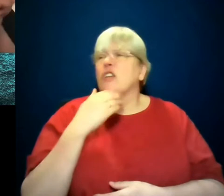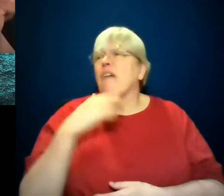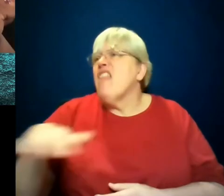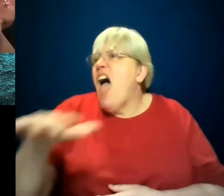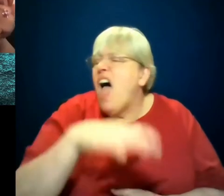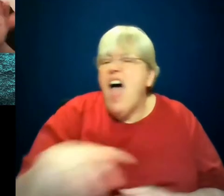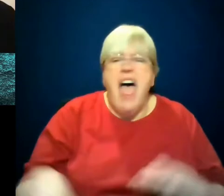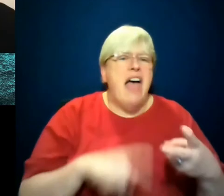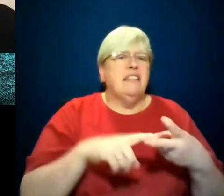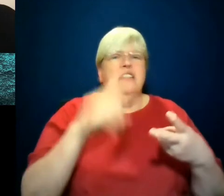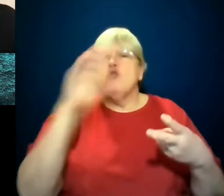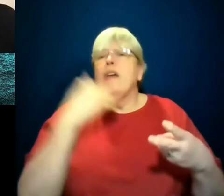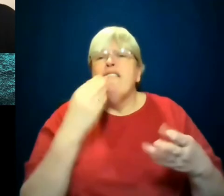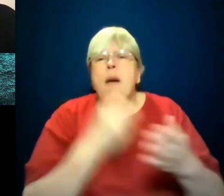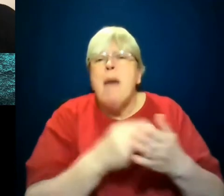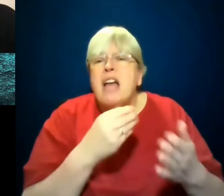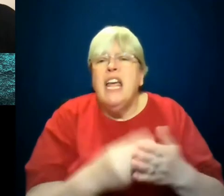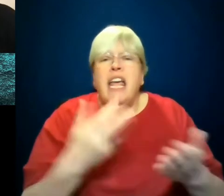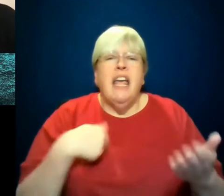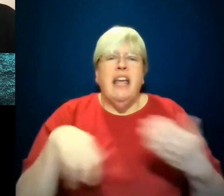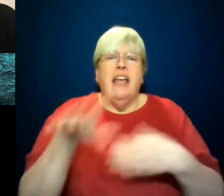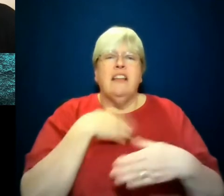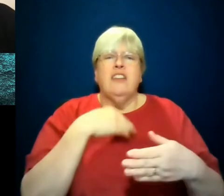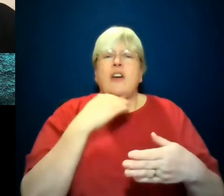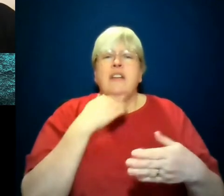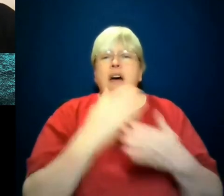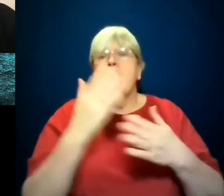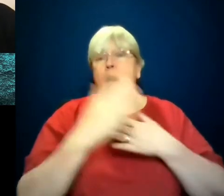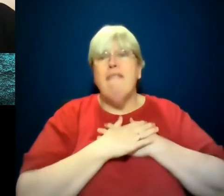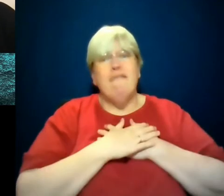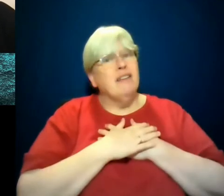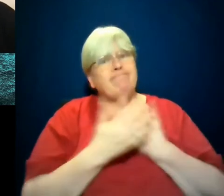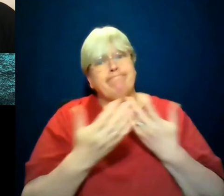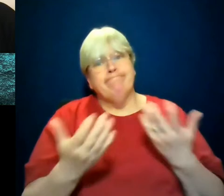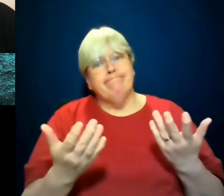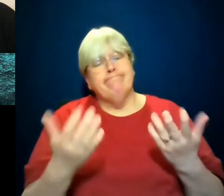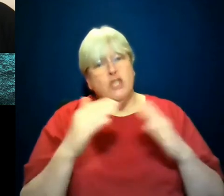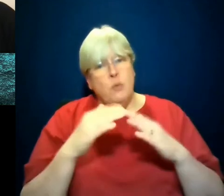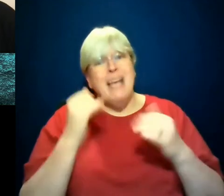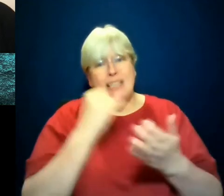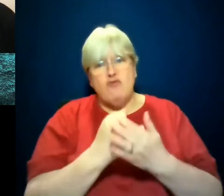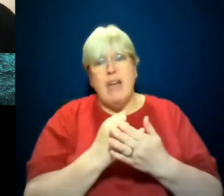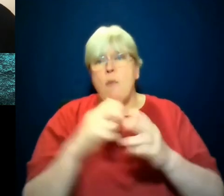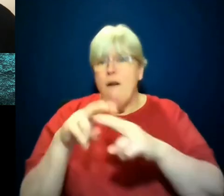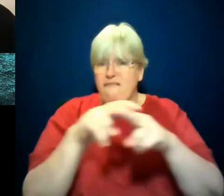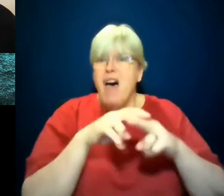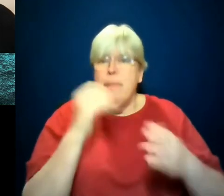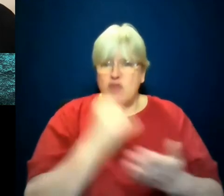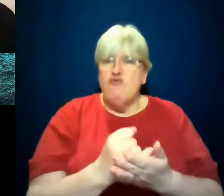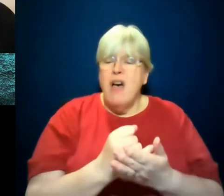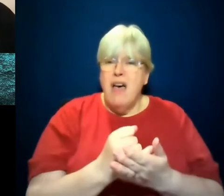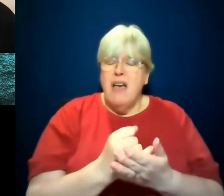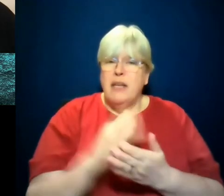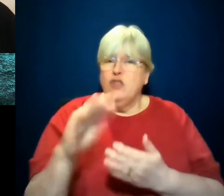There's not enough money. Sometimes it's about there's not enough love. When you see these domestic crimes or family crimes, there's not enough